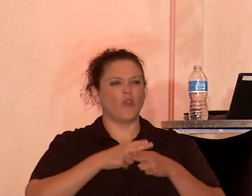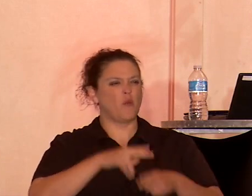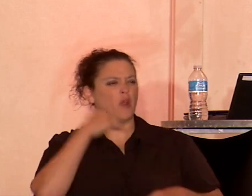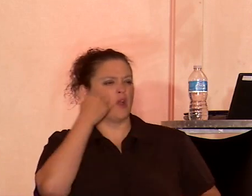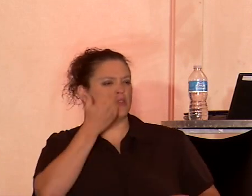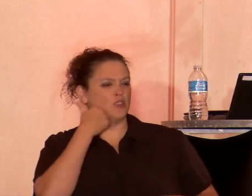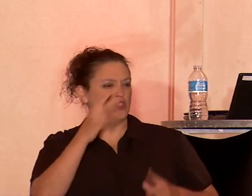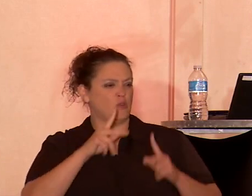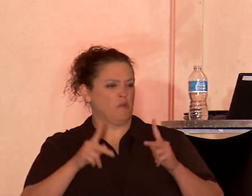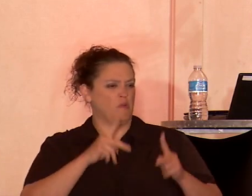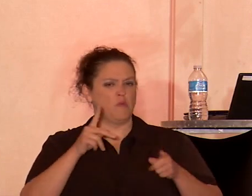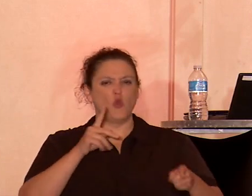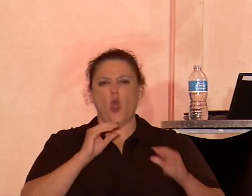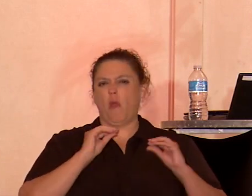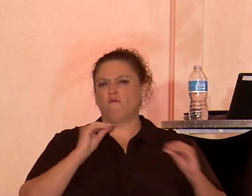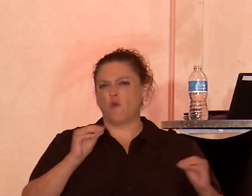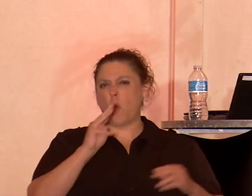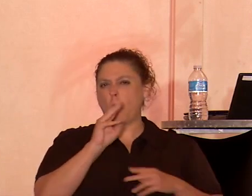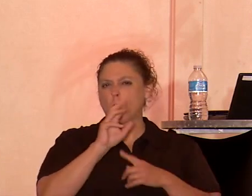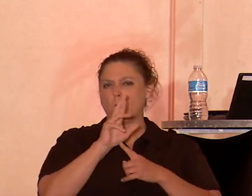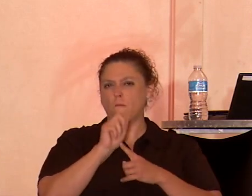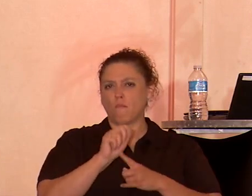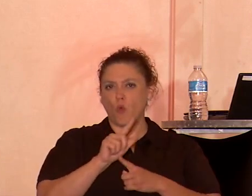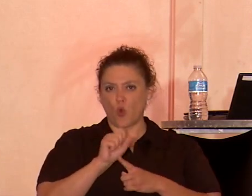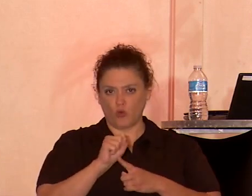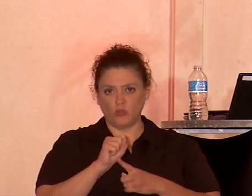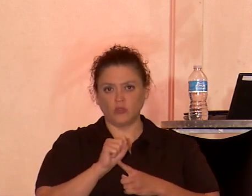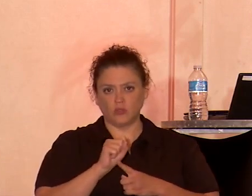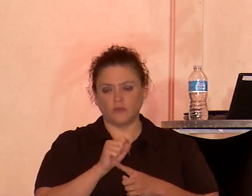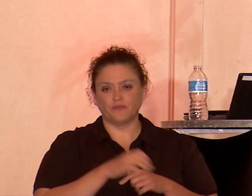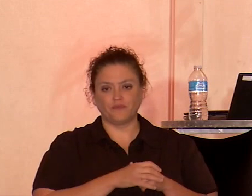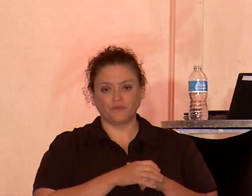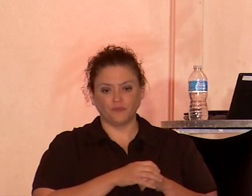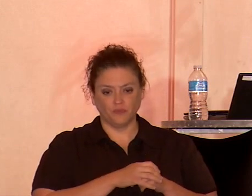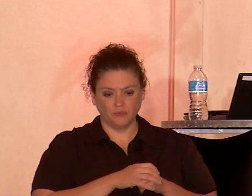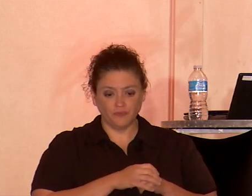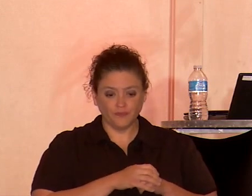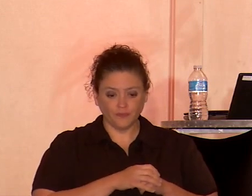amoral children of Ham, godliness, by default,